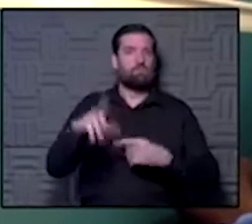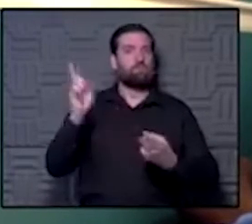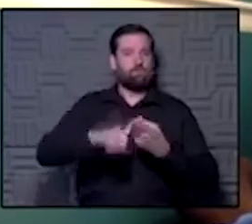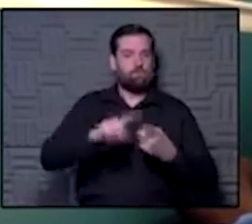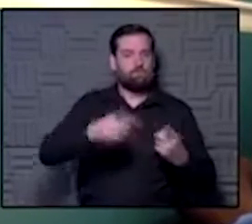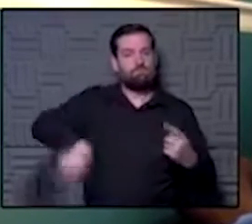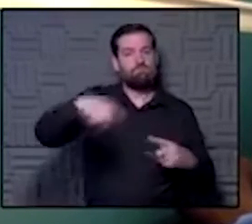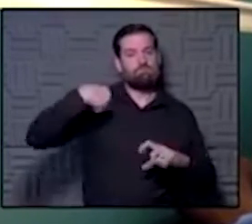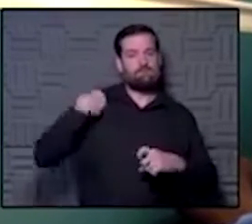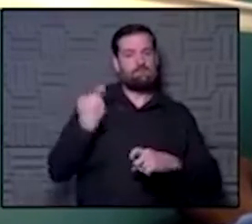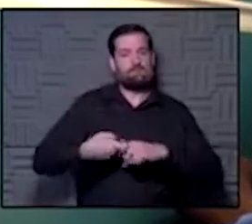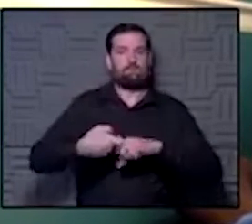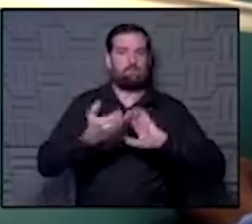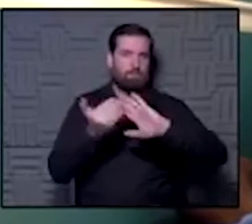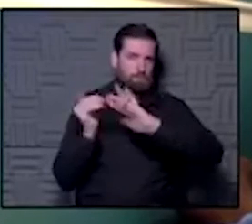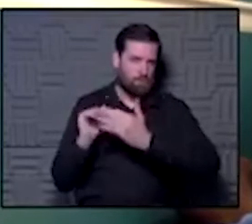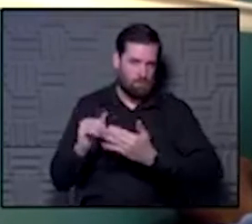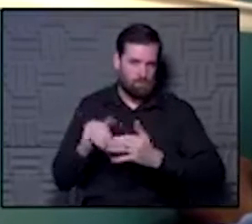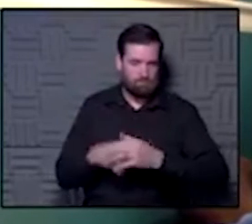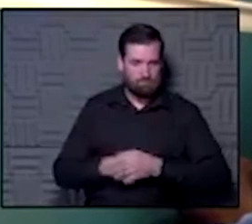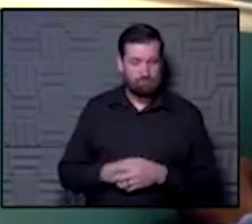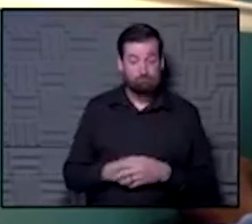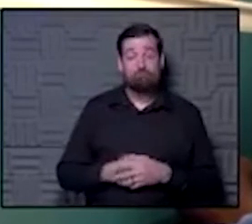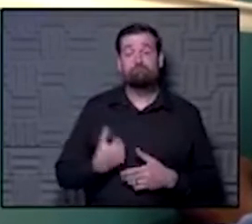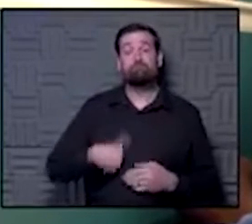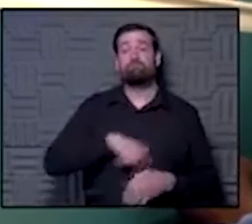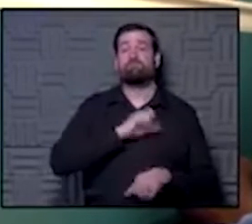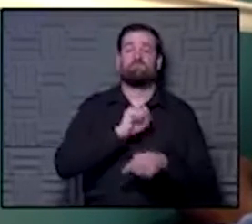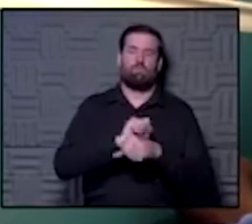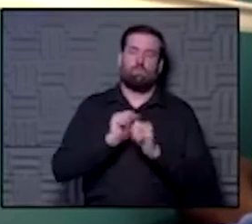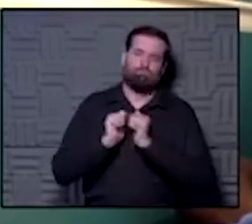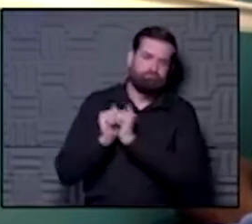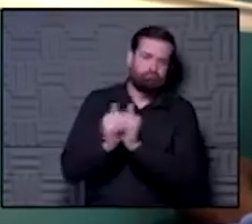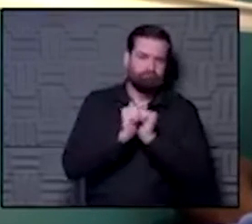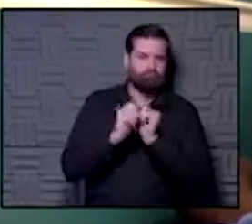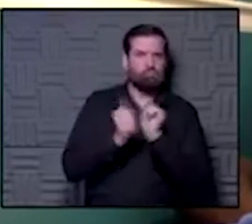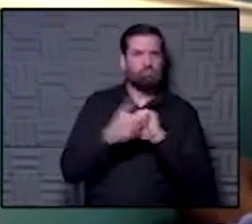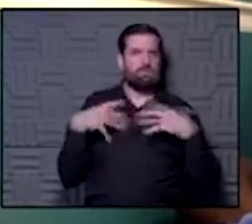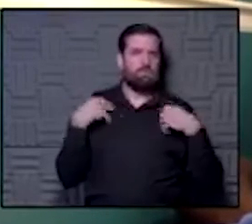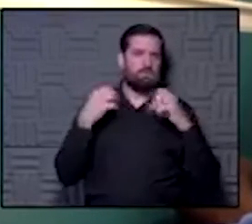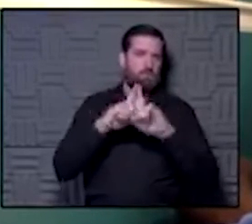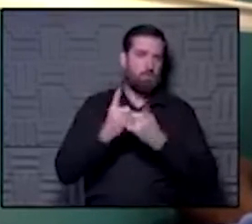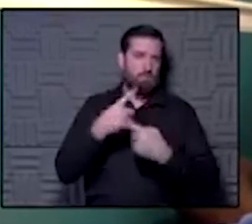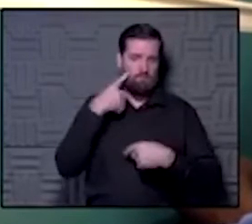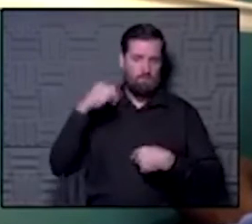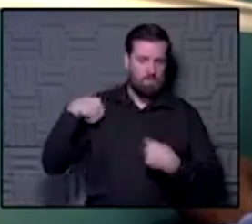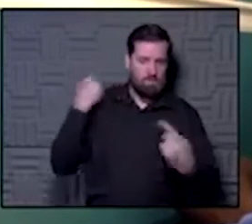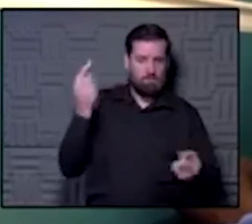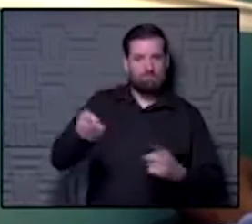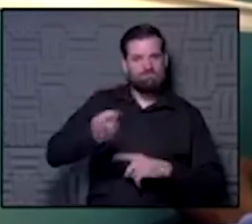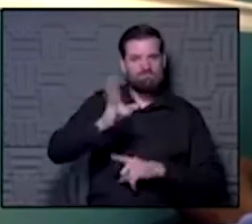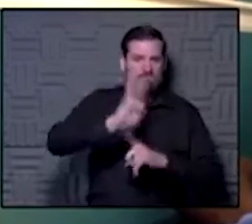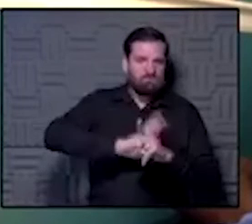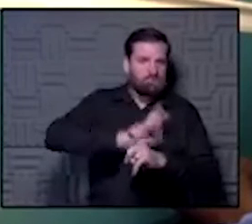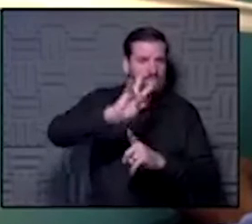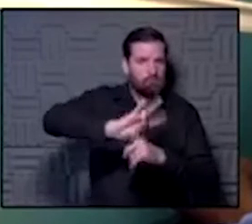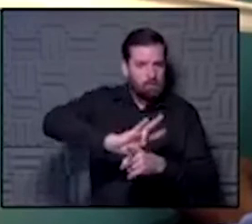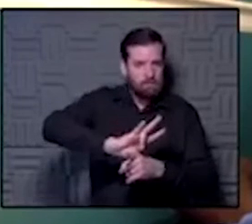communities. So we have been working closely with the health department for the past six, seven months,